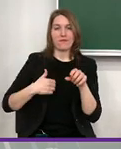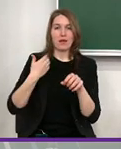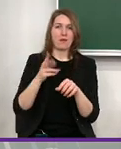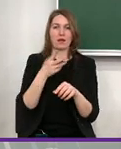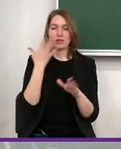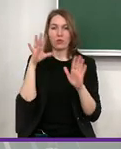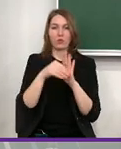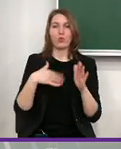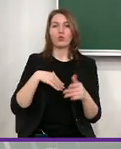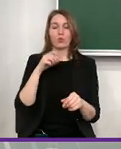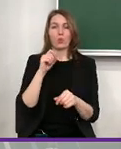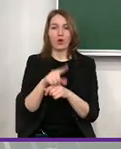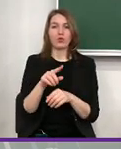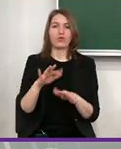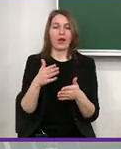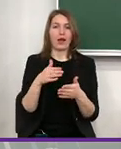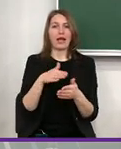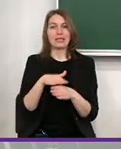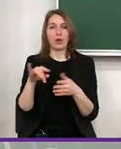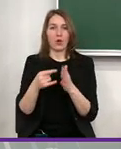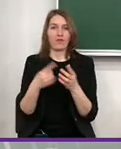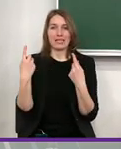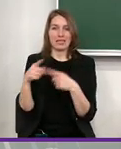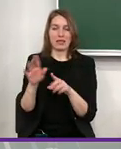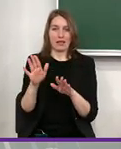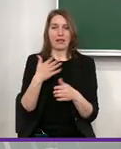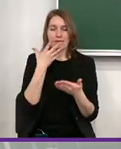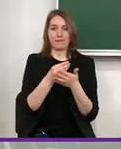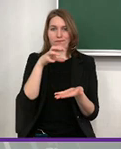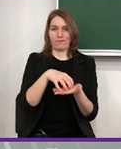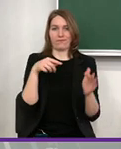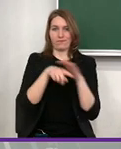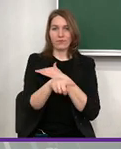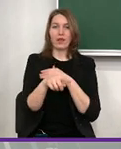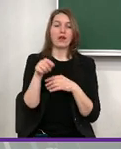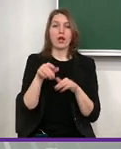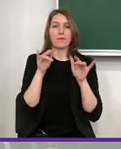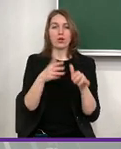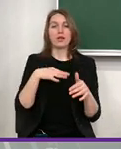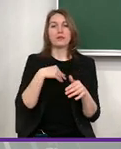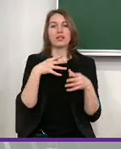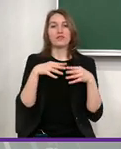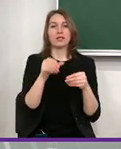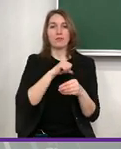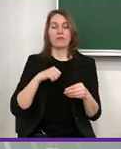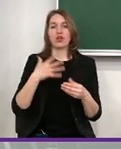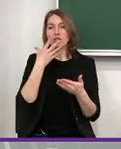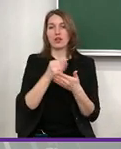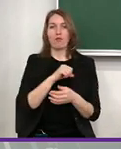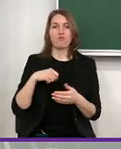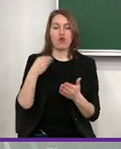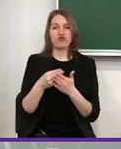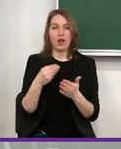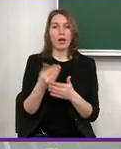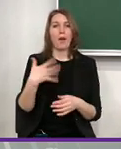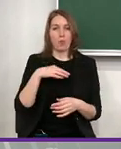suppliers' objects or other objects, but only our objects. And then in the matter when we process,